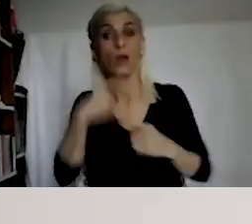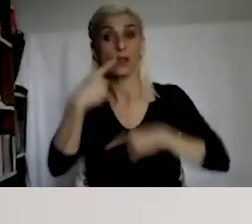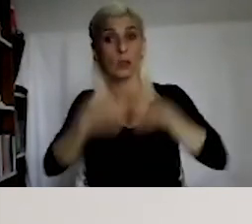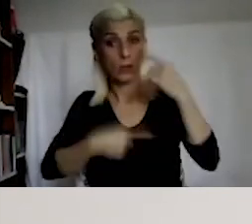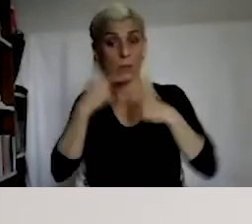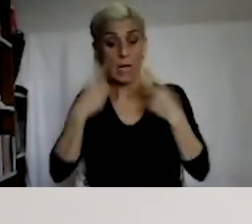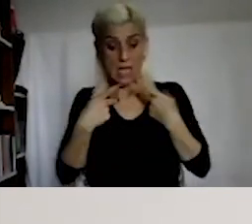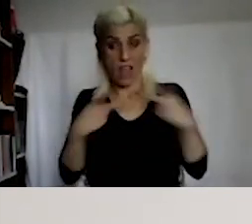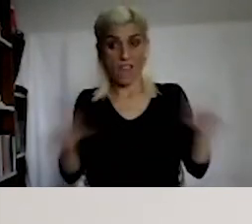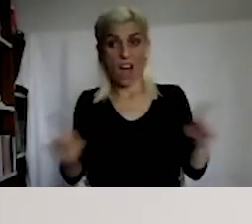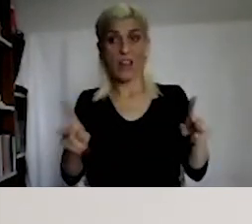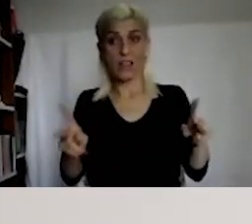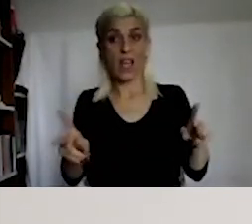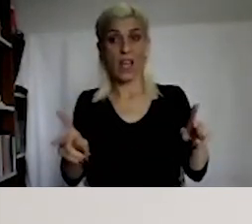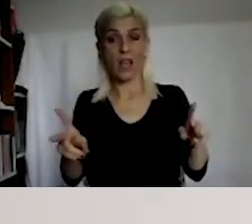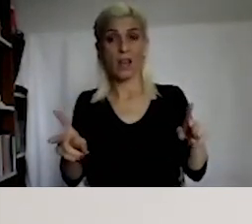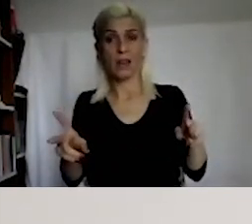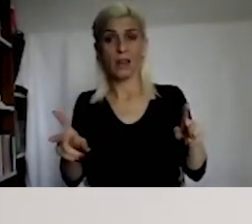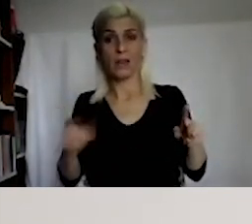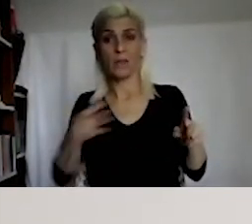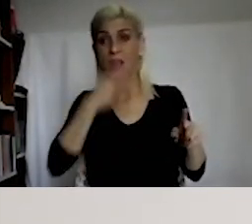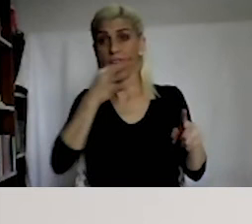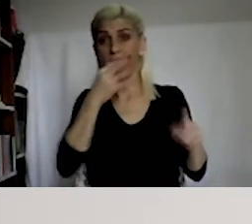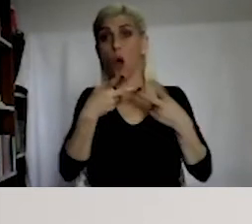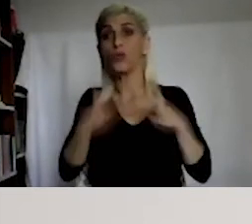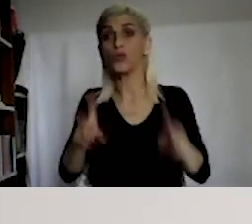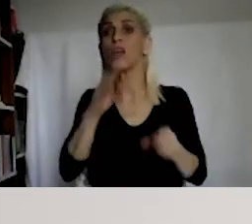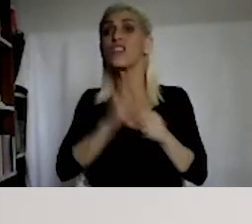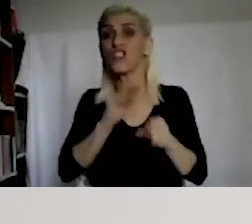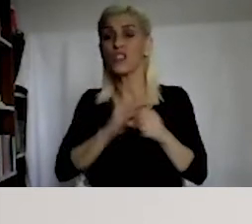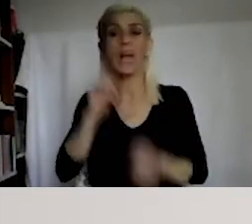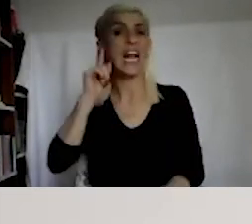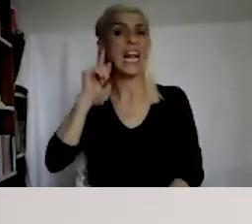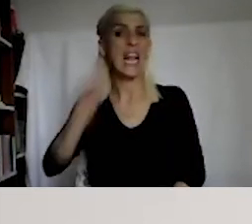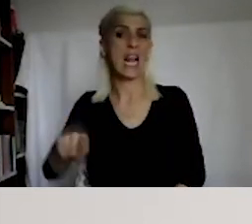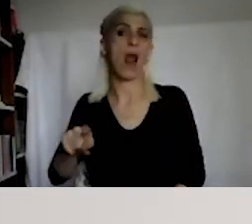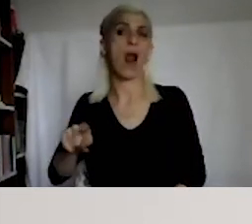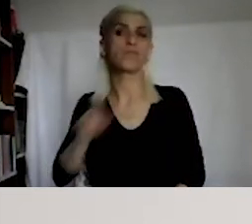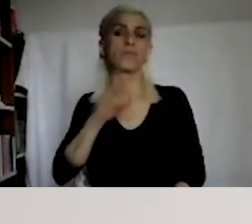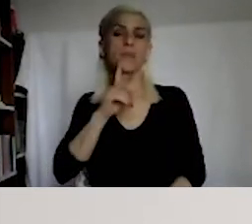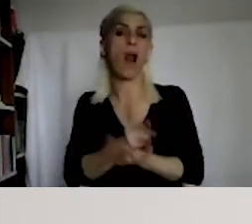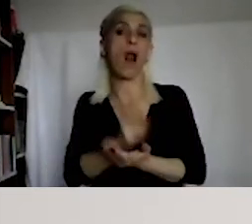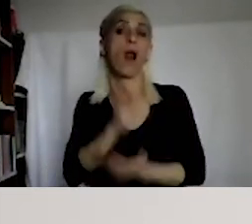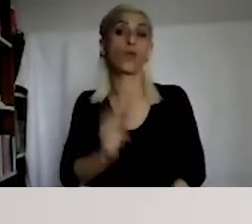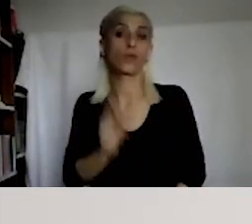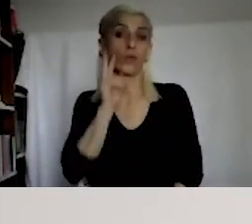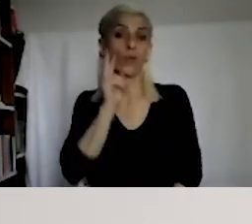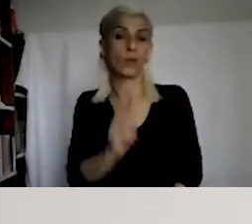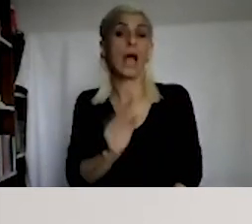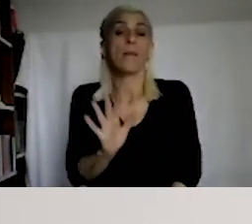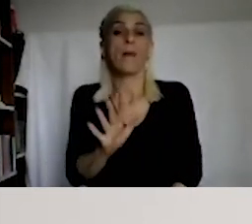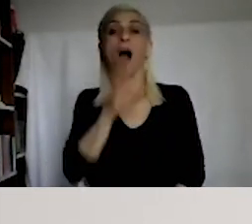So such content is considered as a violation of the freedom of expression.